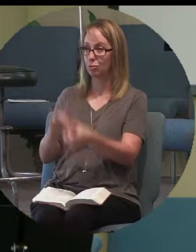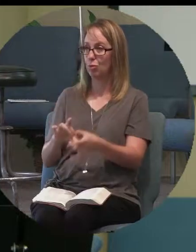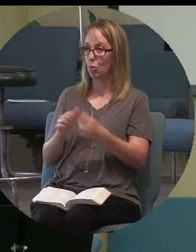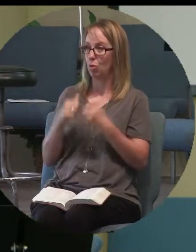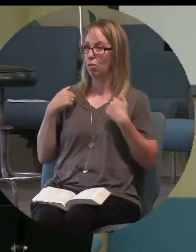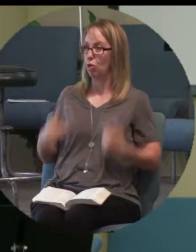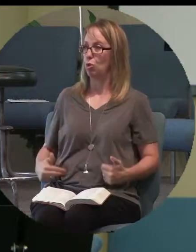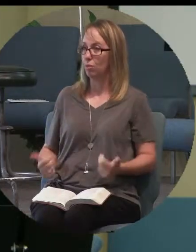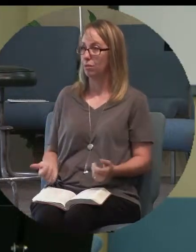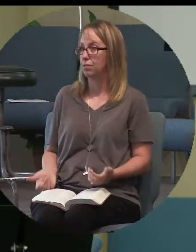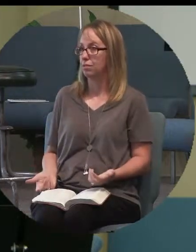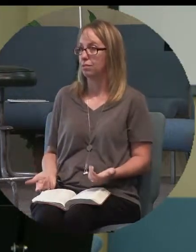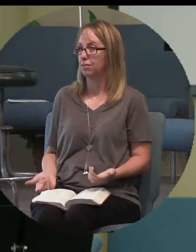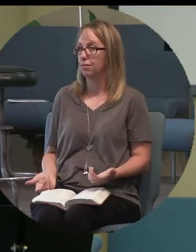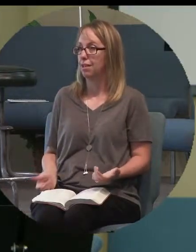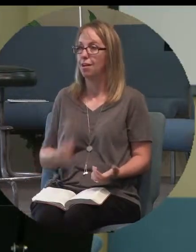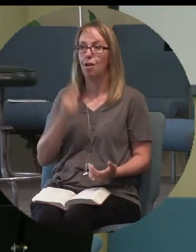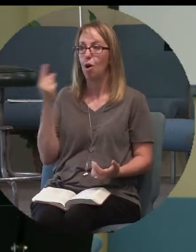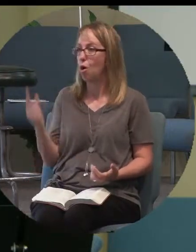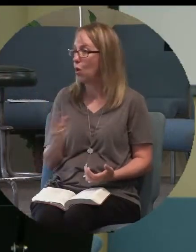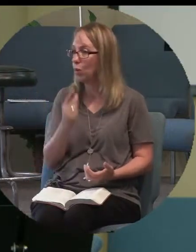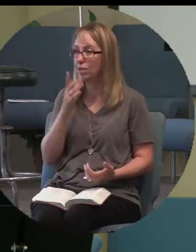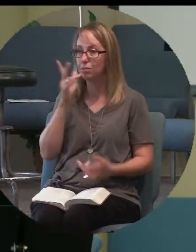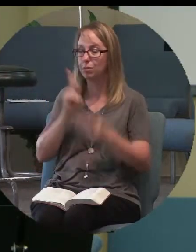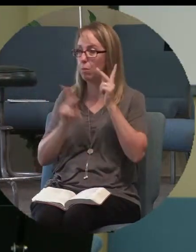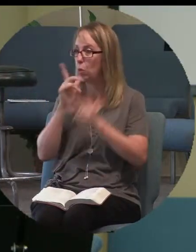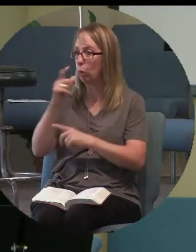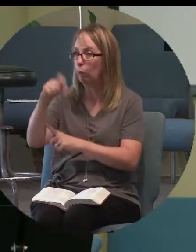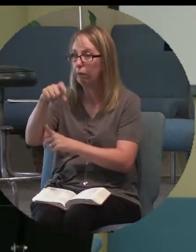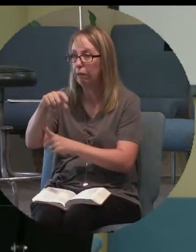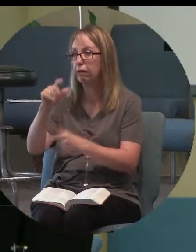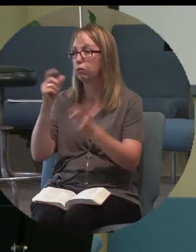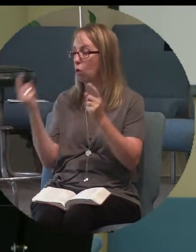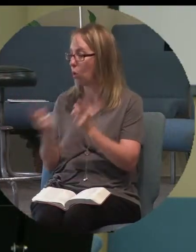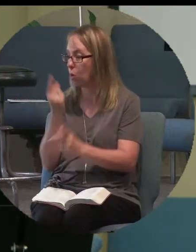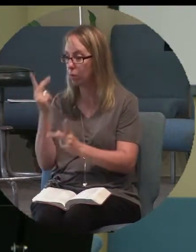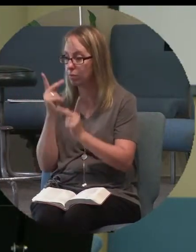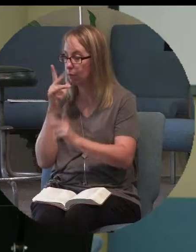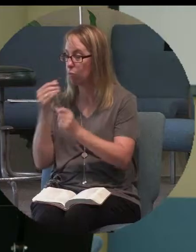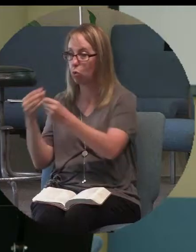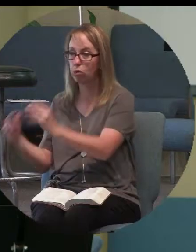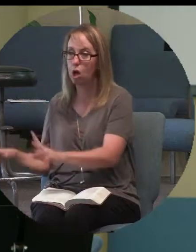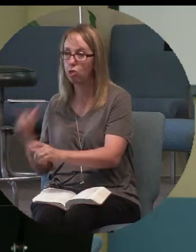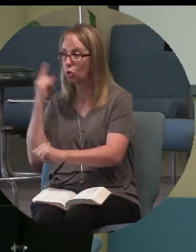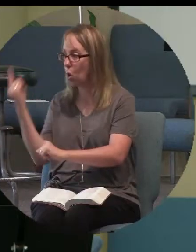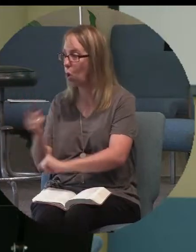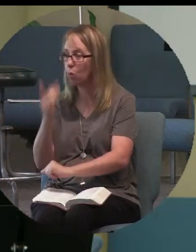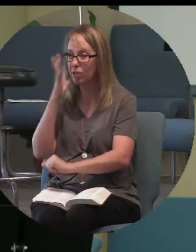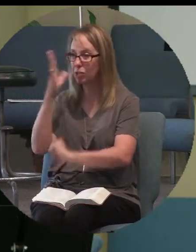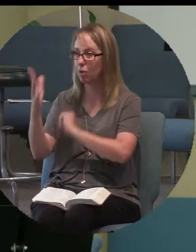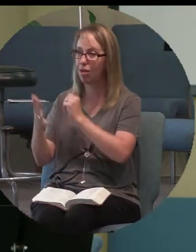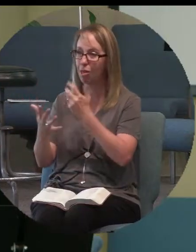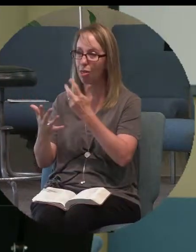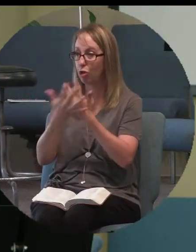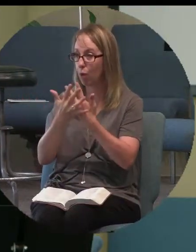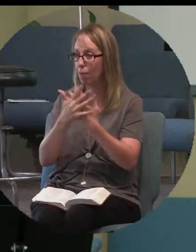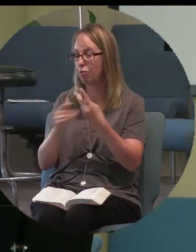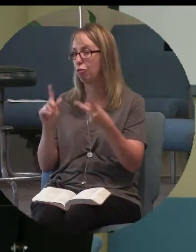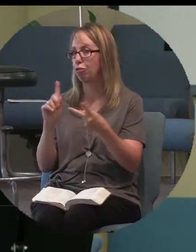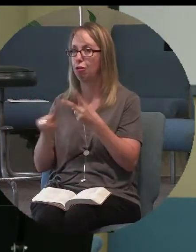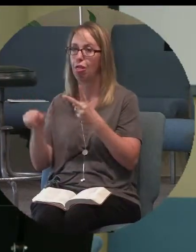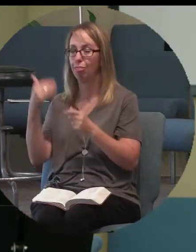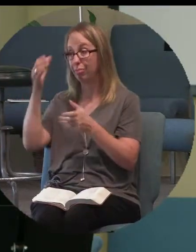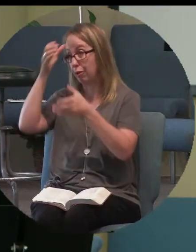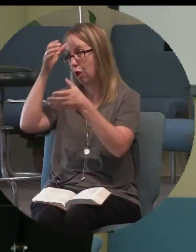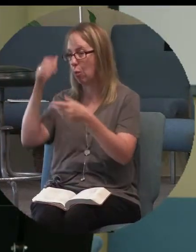There's always going to be the lost. There's always going to be the criminal. There's always going be the no-no dolls. There's always